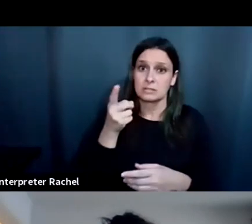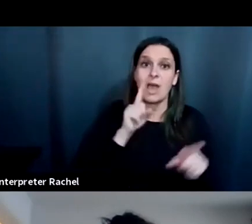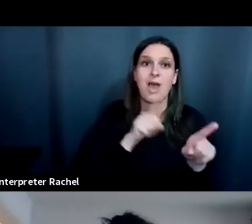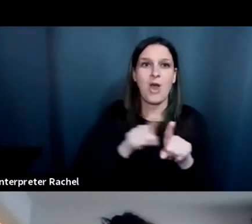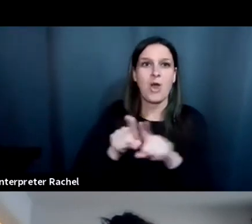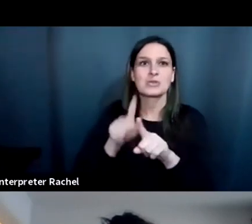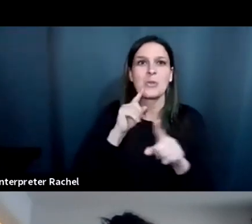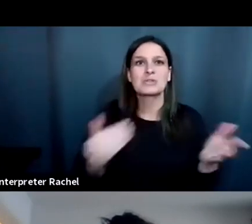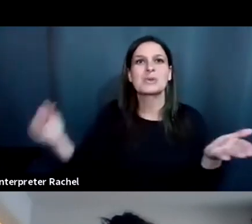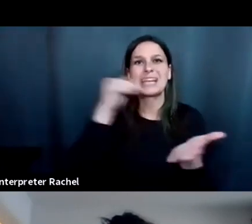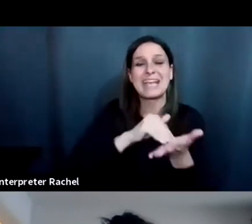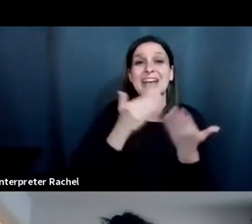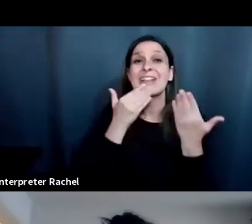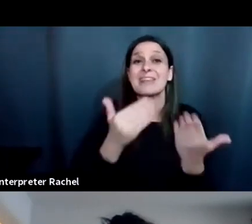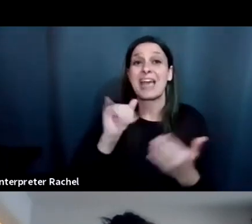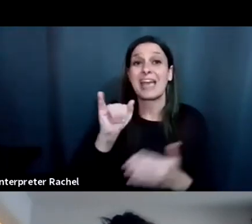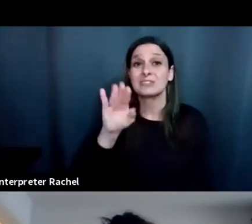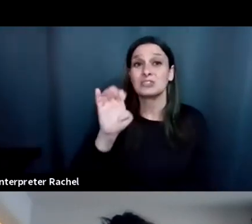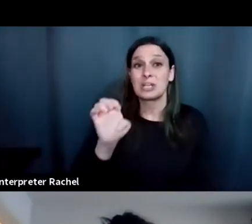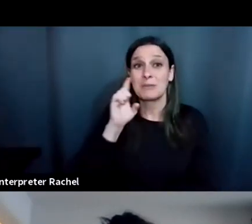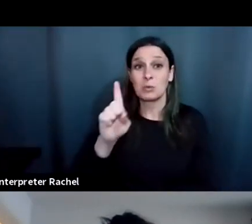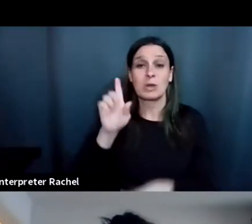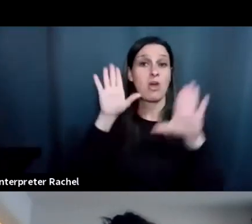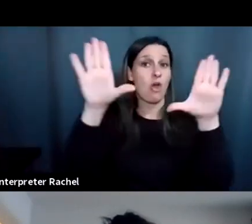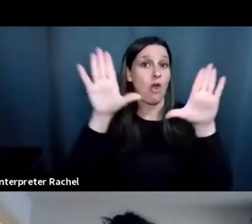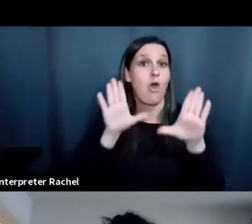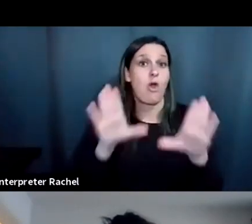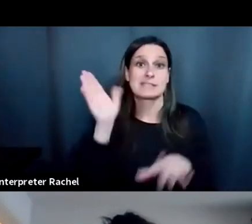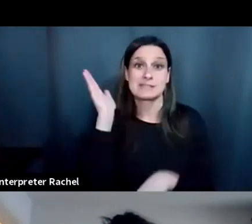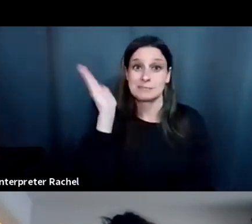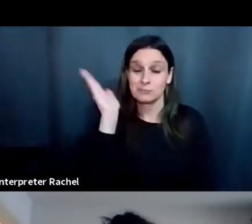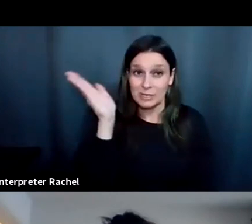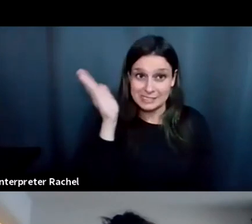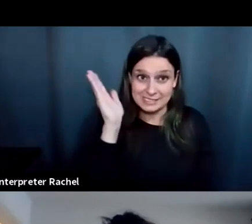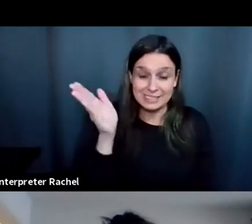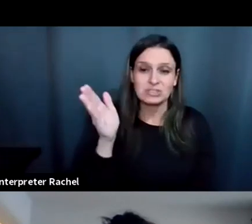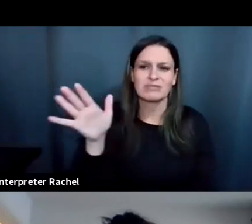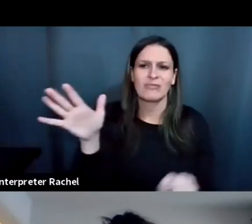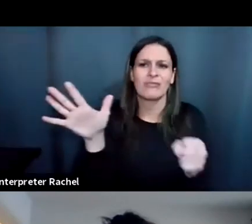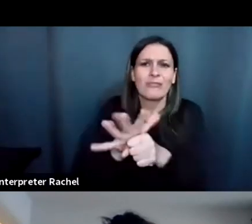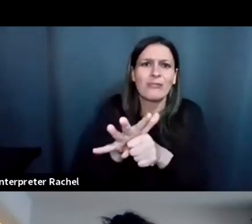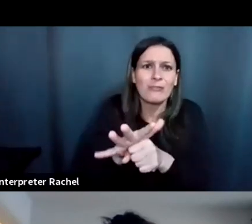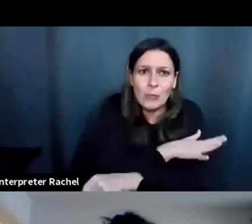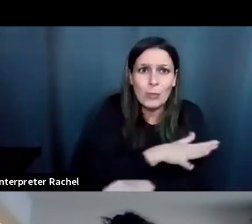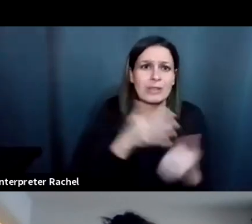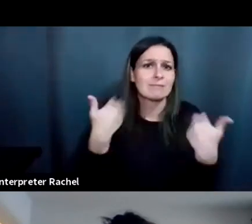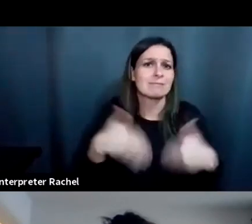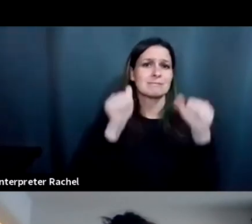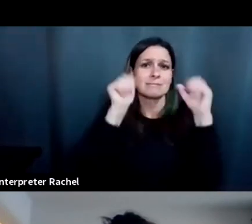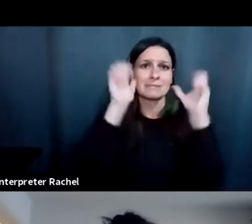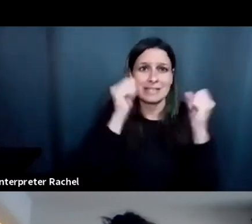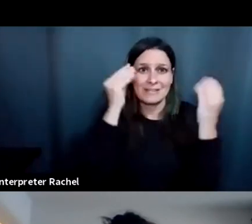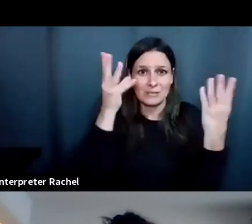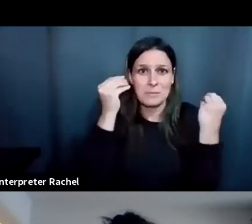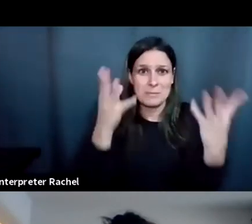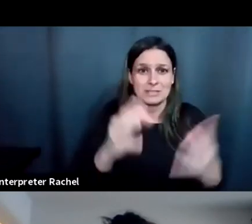like to again, uh, thank Jamie for such an awesome presentation filled with so much brilliant information